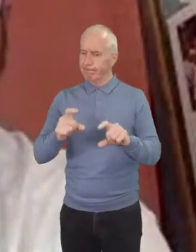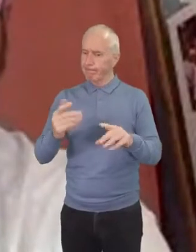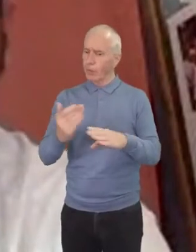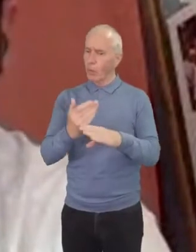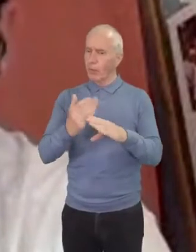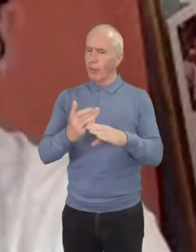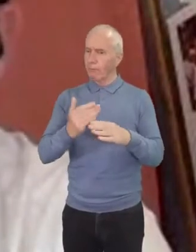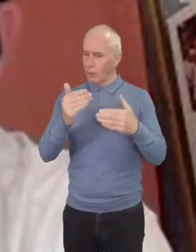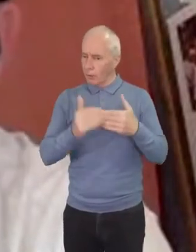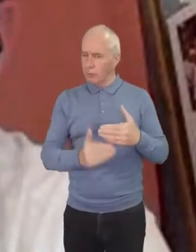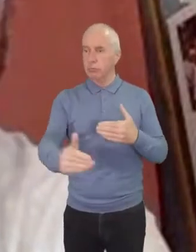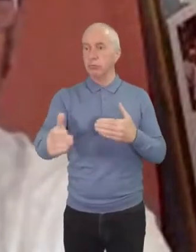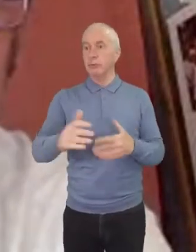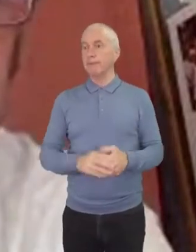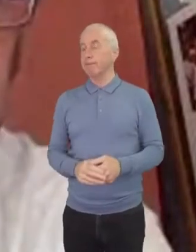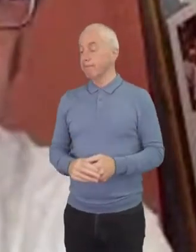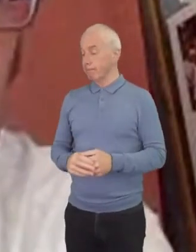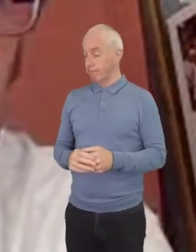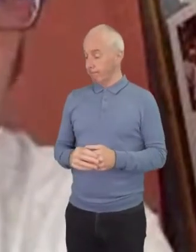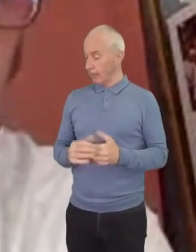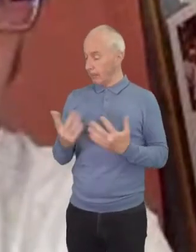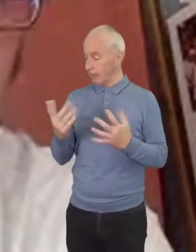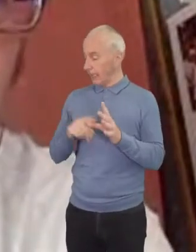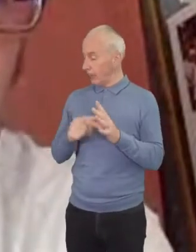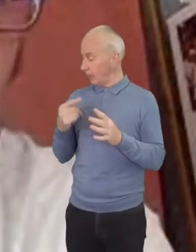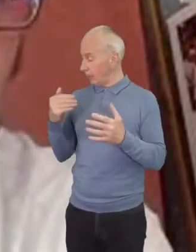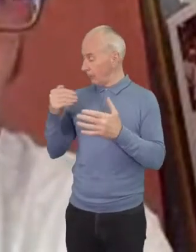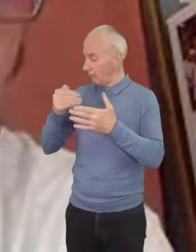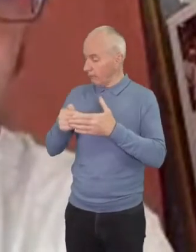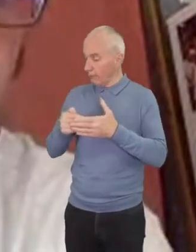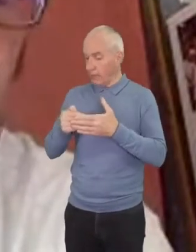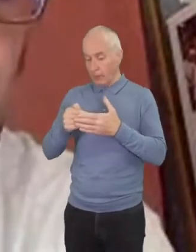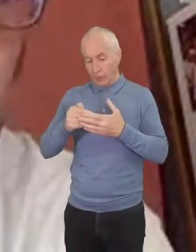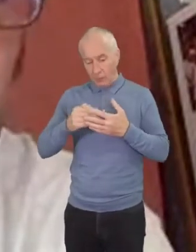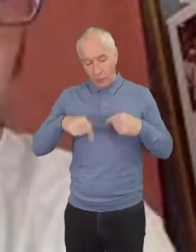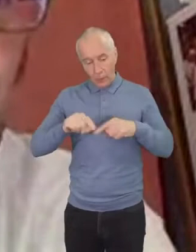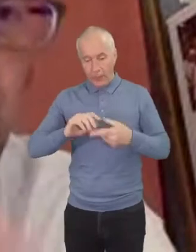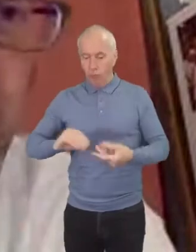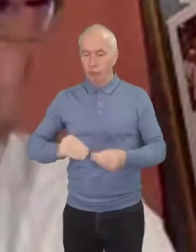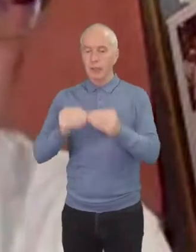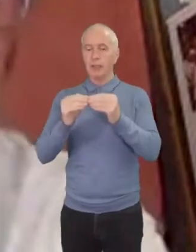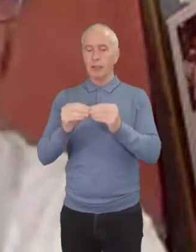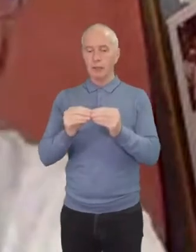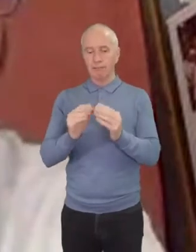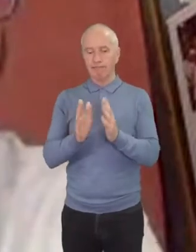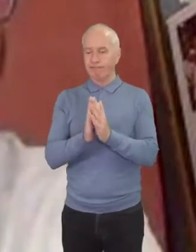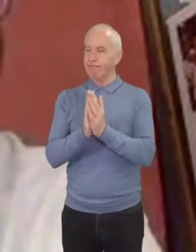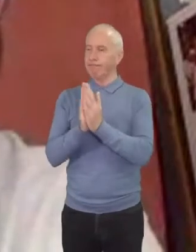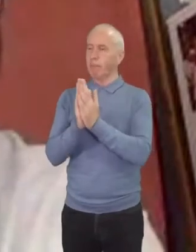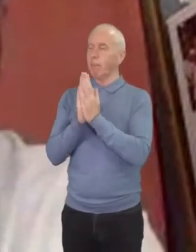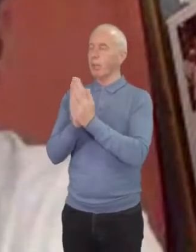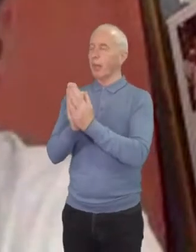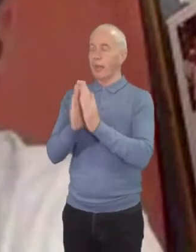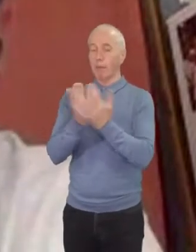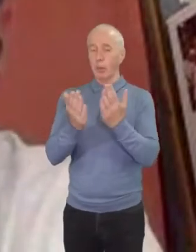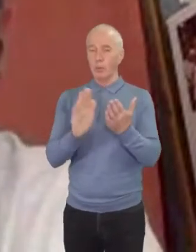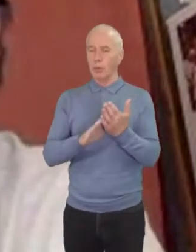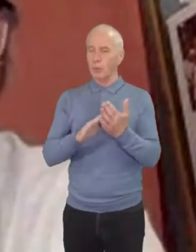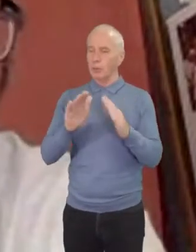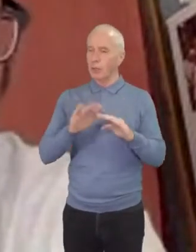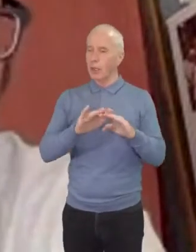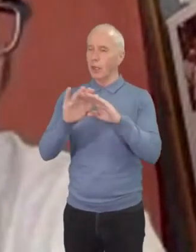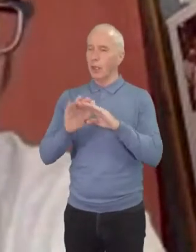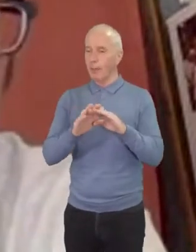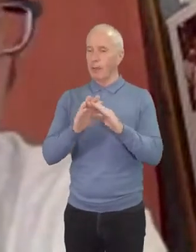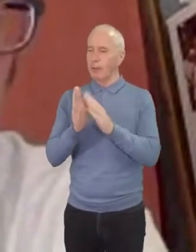our community we created a prayer book called common prayer that maybe some of you all have used or bumped into